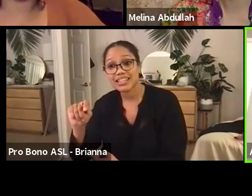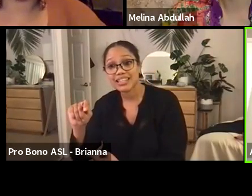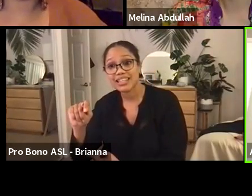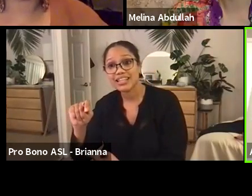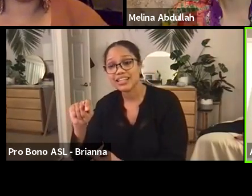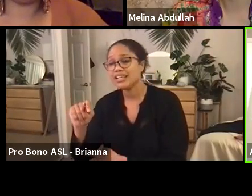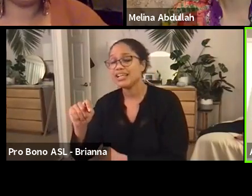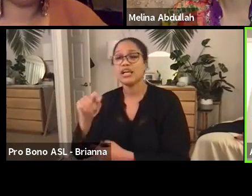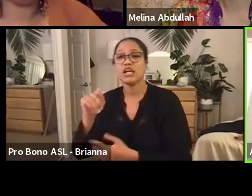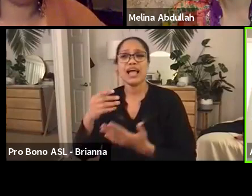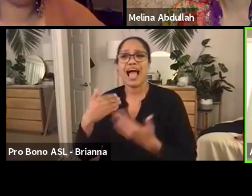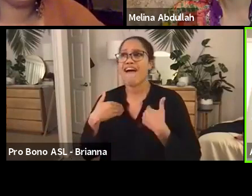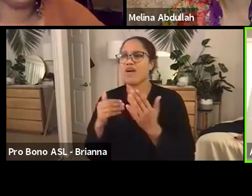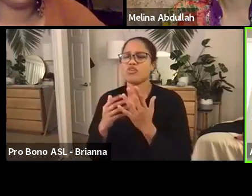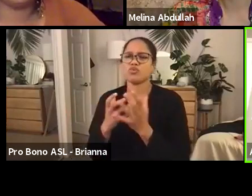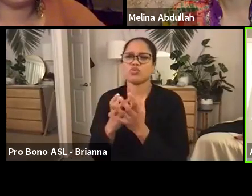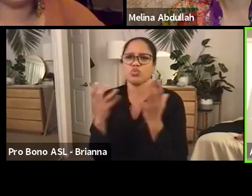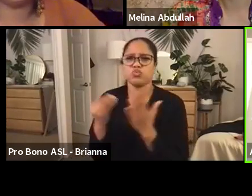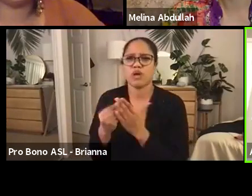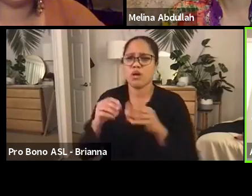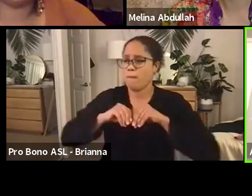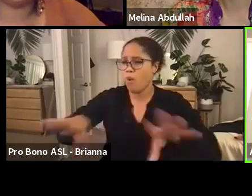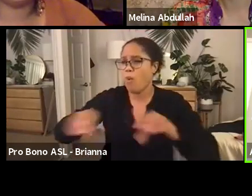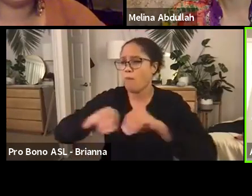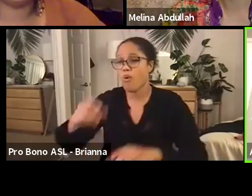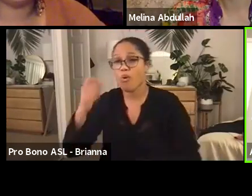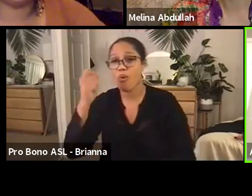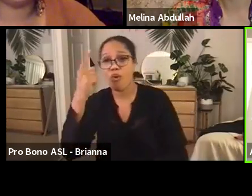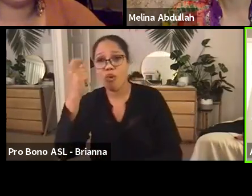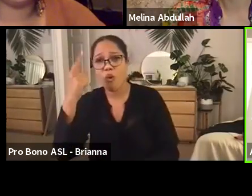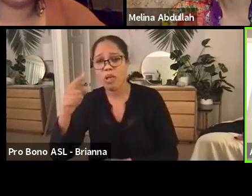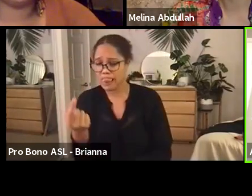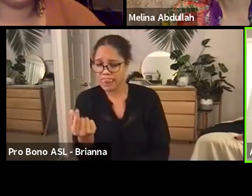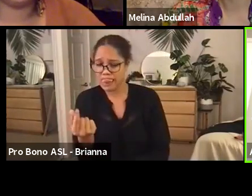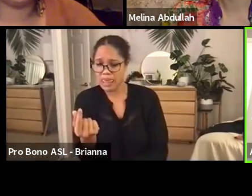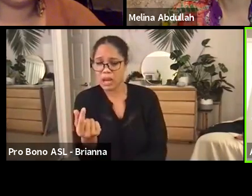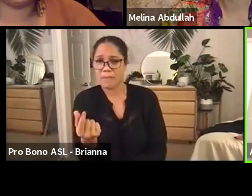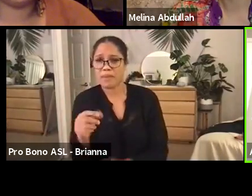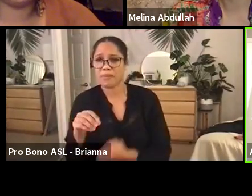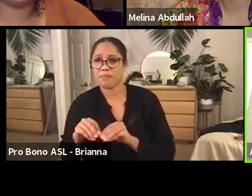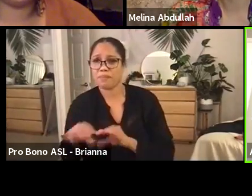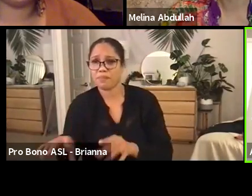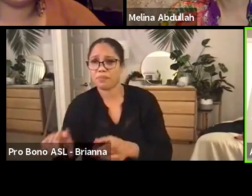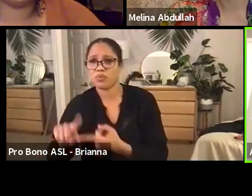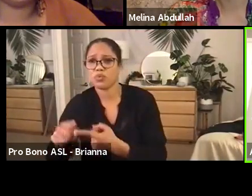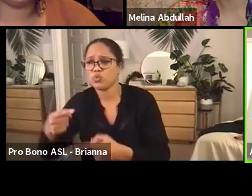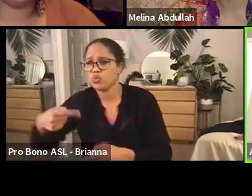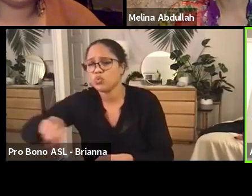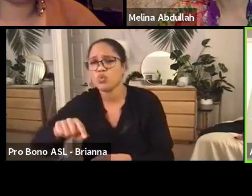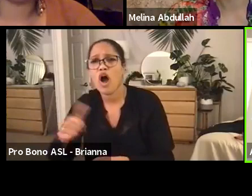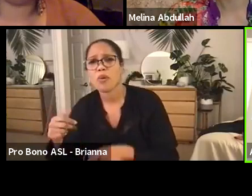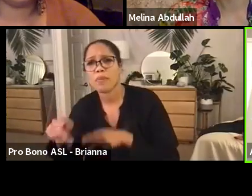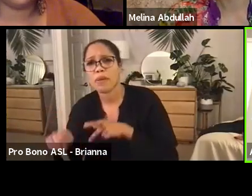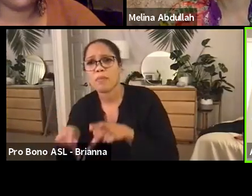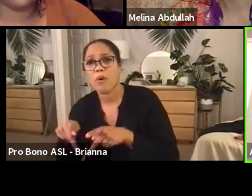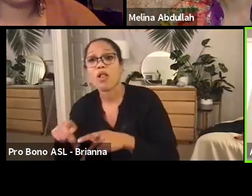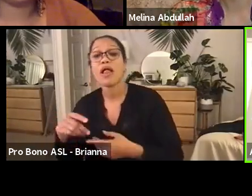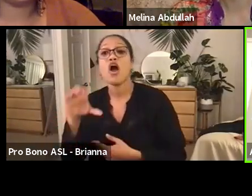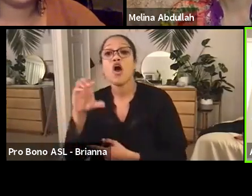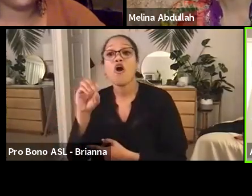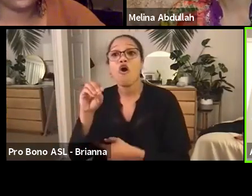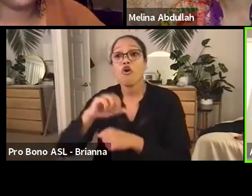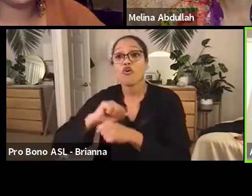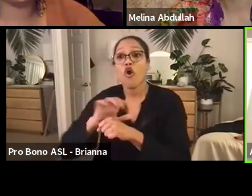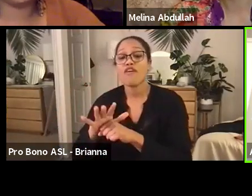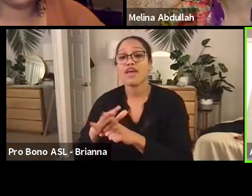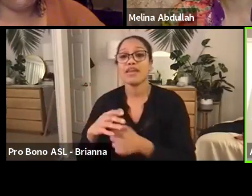of color. And lastly, as I close, the relief of COVID-19 has been so politicized that only large